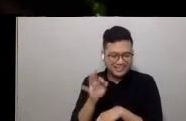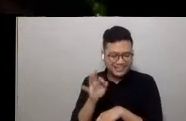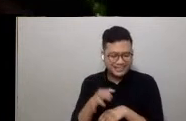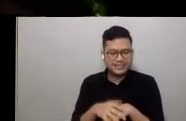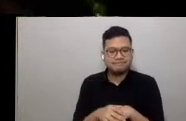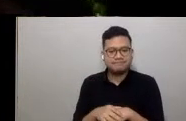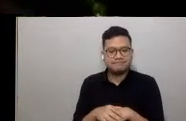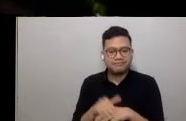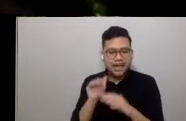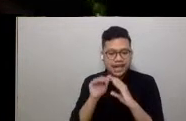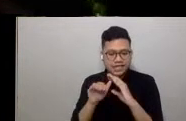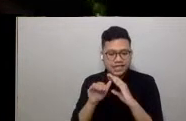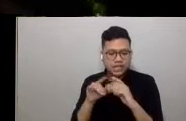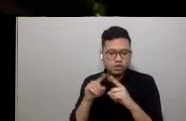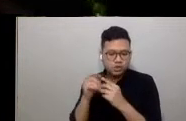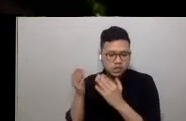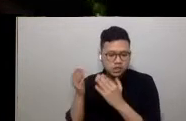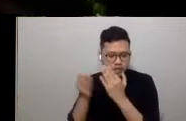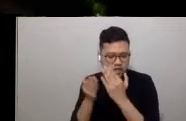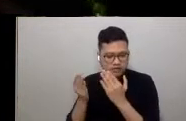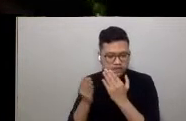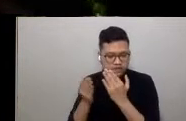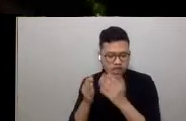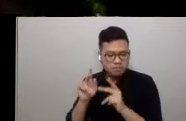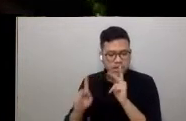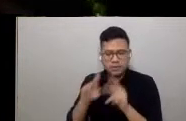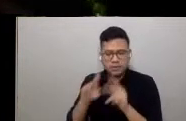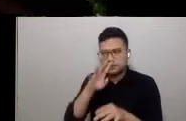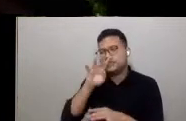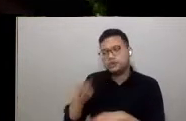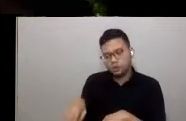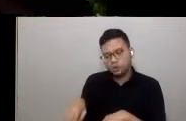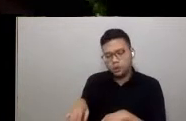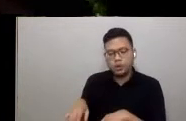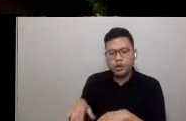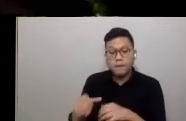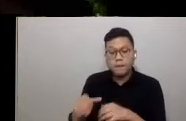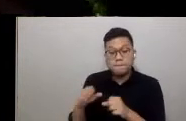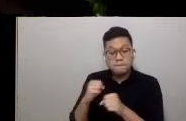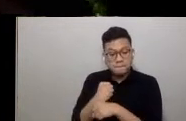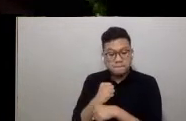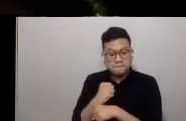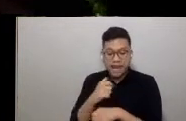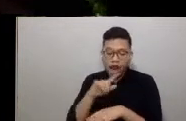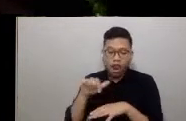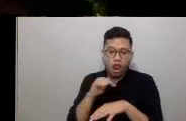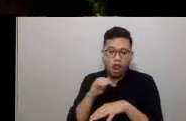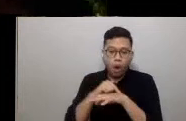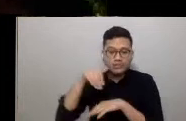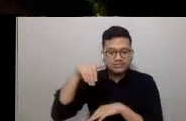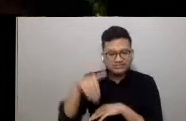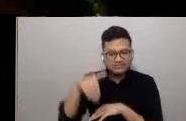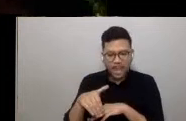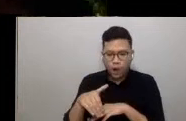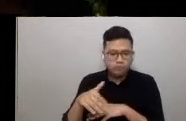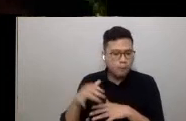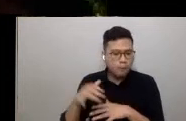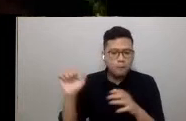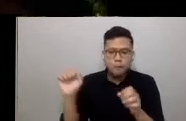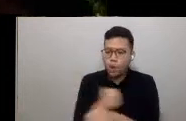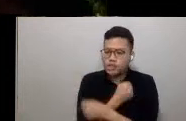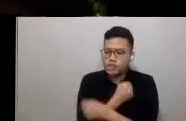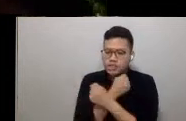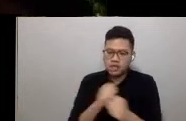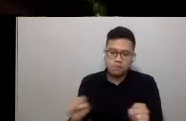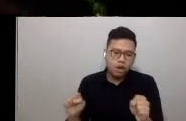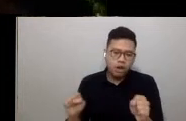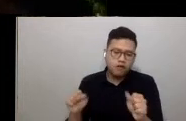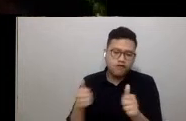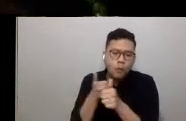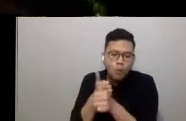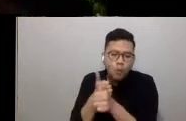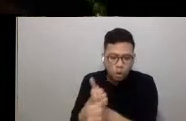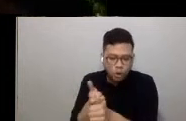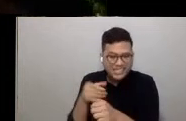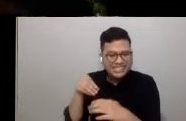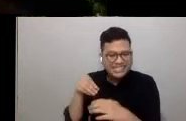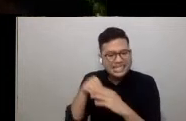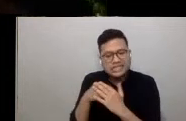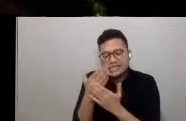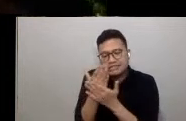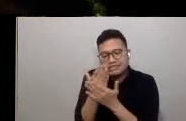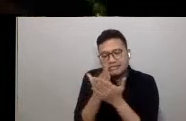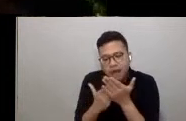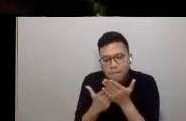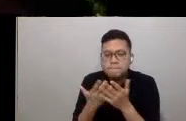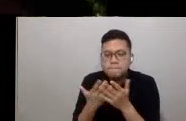services that we may take for granted makes lockdown orders almost impossible to comply with in some places.